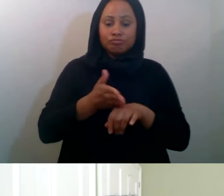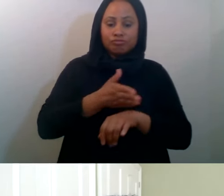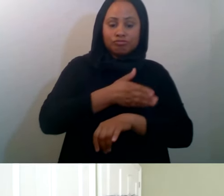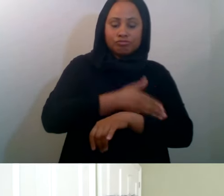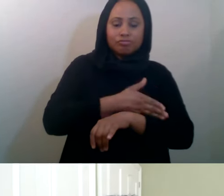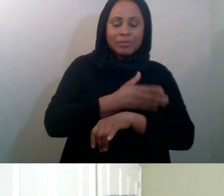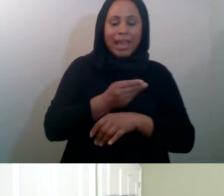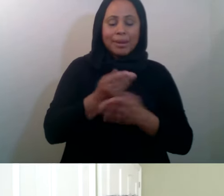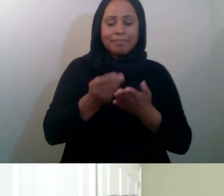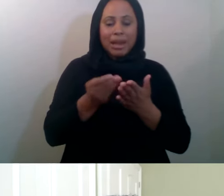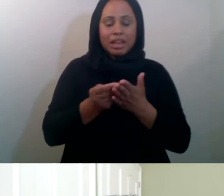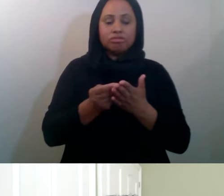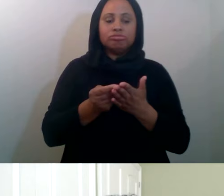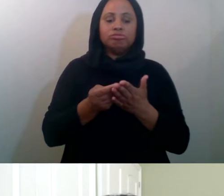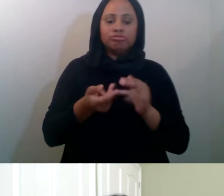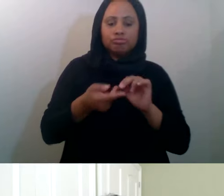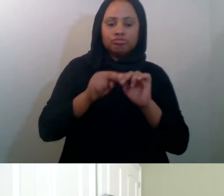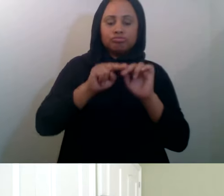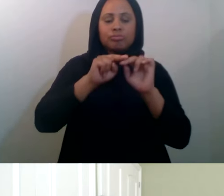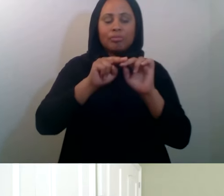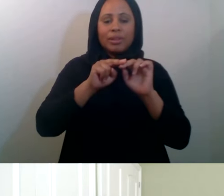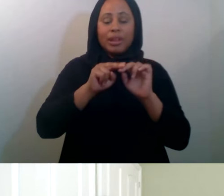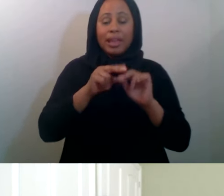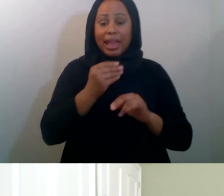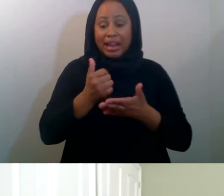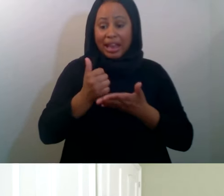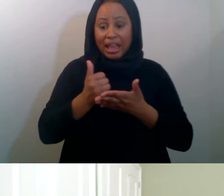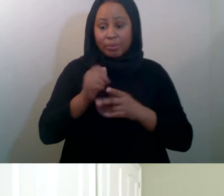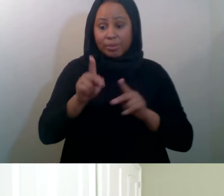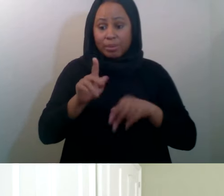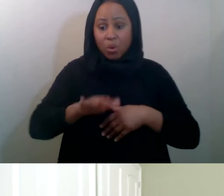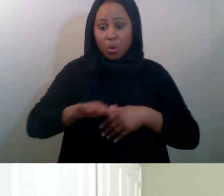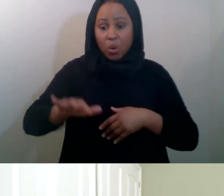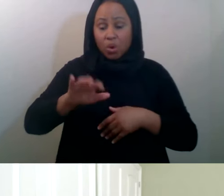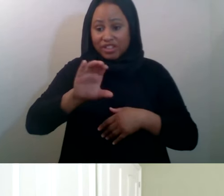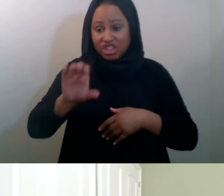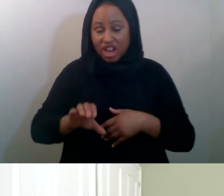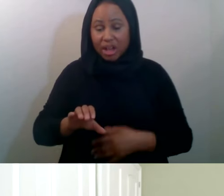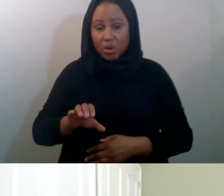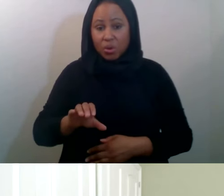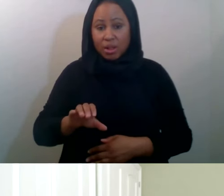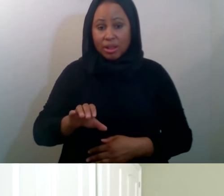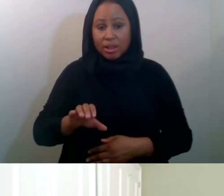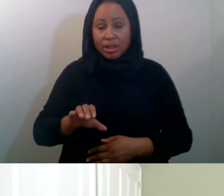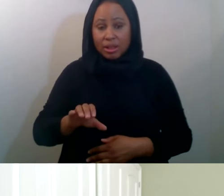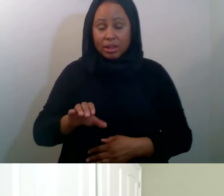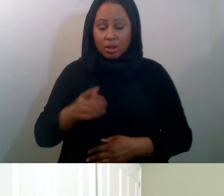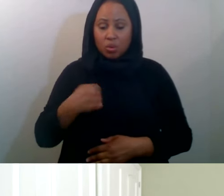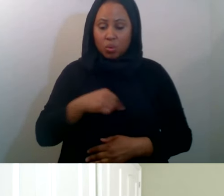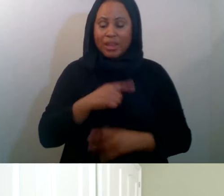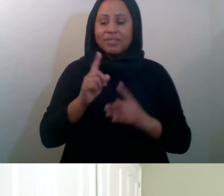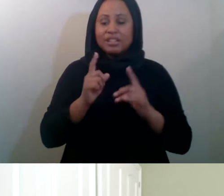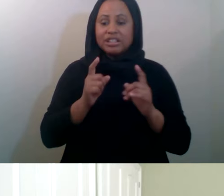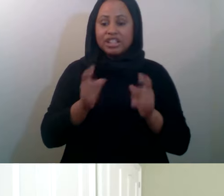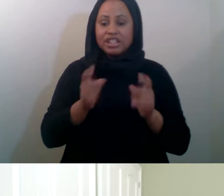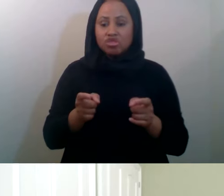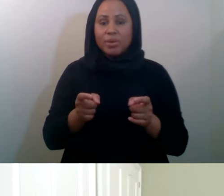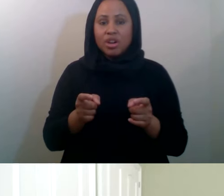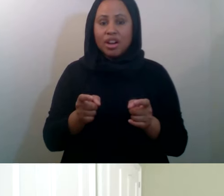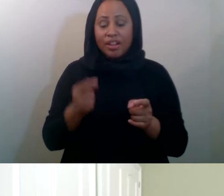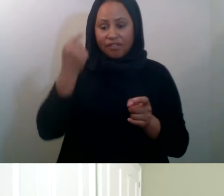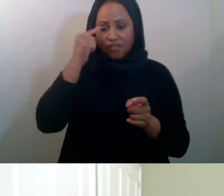And helping the Chicagoland area, Zakat has, MCC Zakat, we've distributed for 2019,